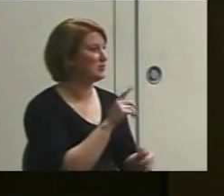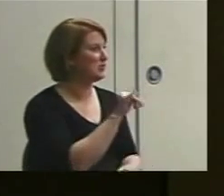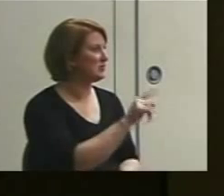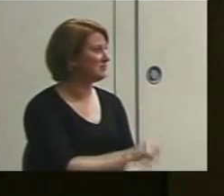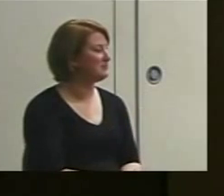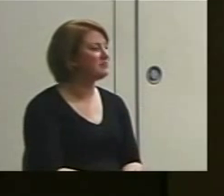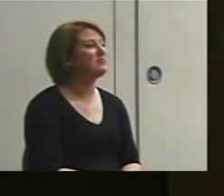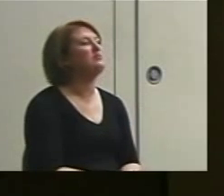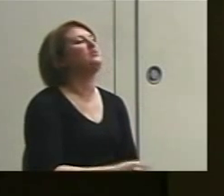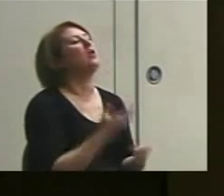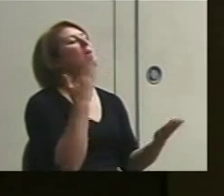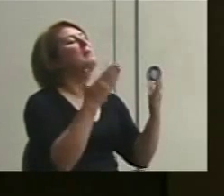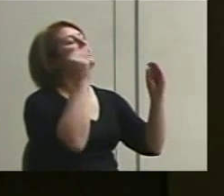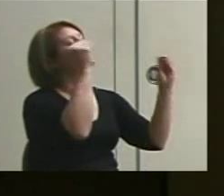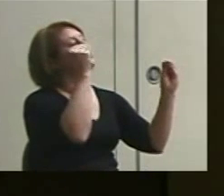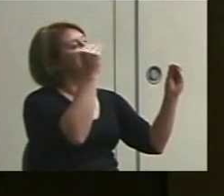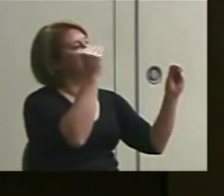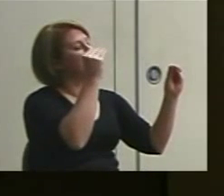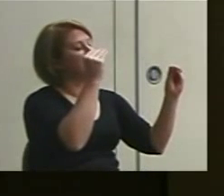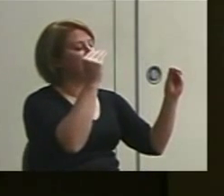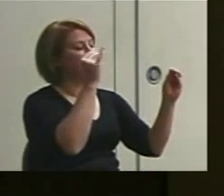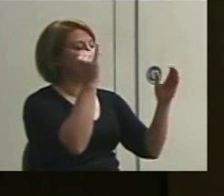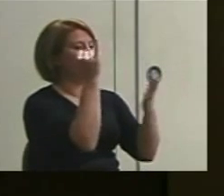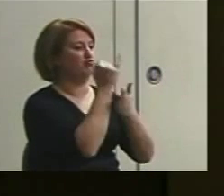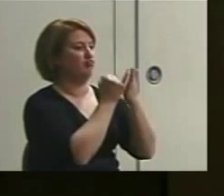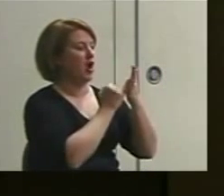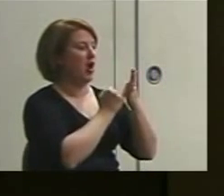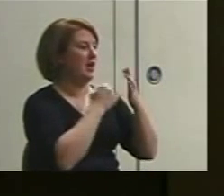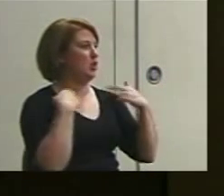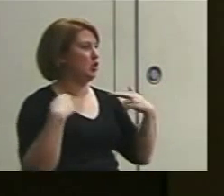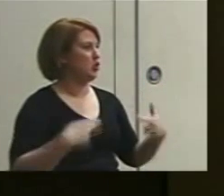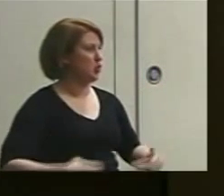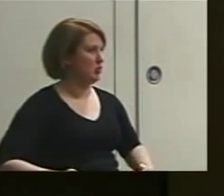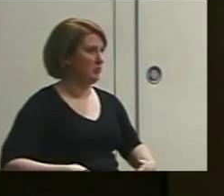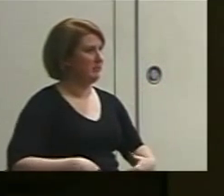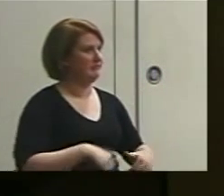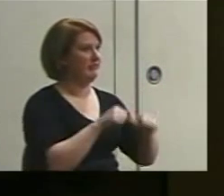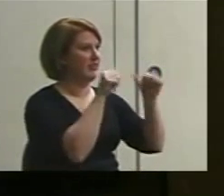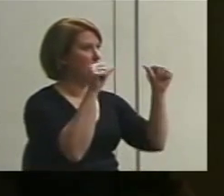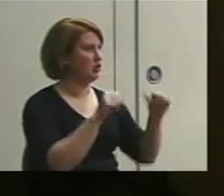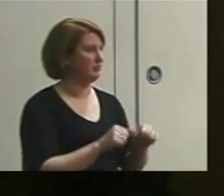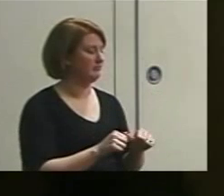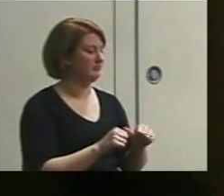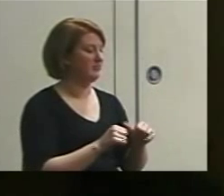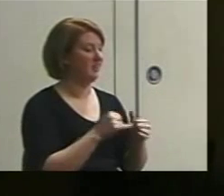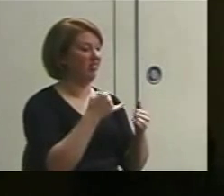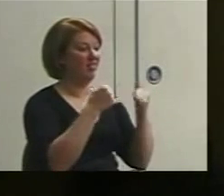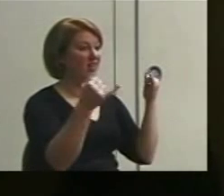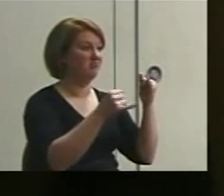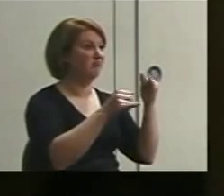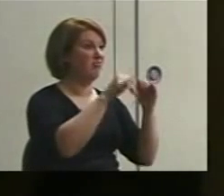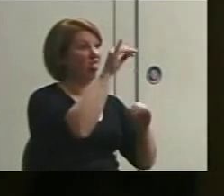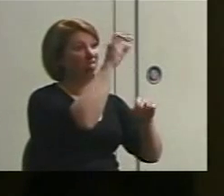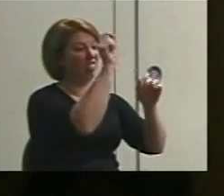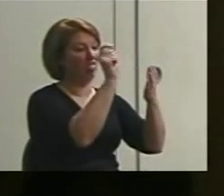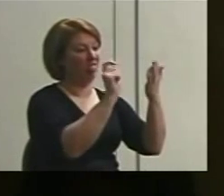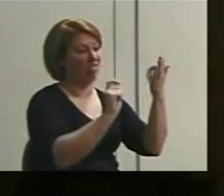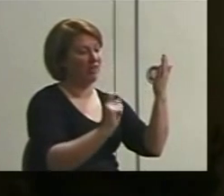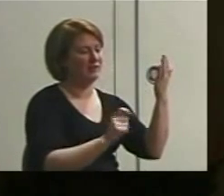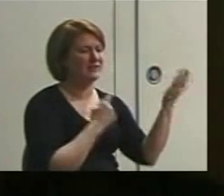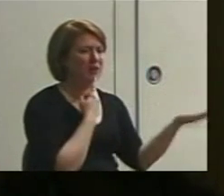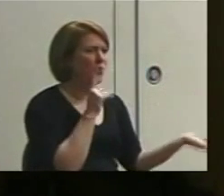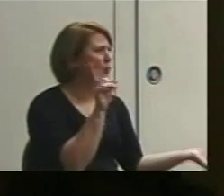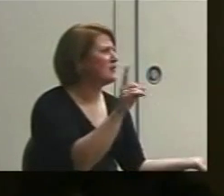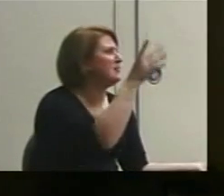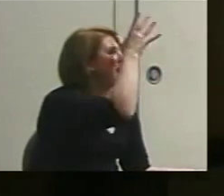a human figure. When we first start teaching it, there's lines all over the paper, and you could look at that and say, where's the